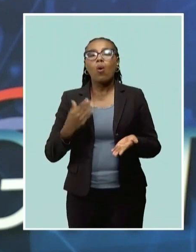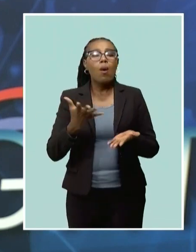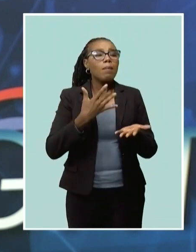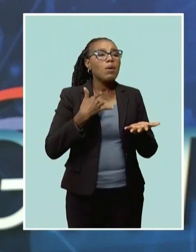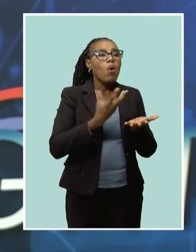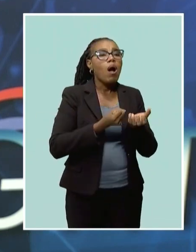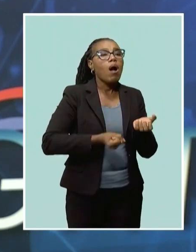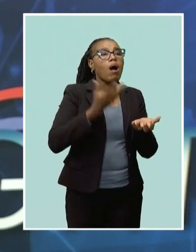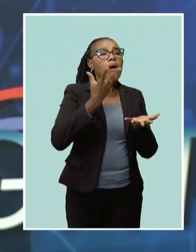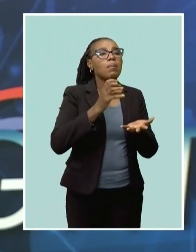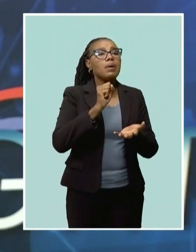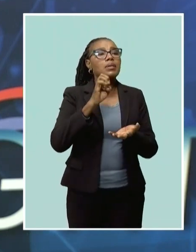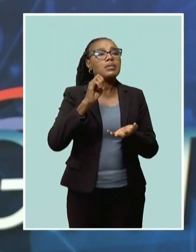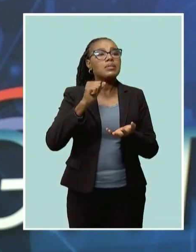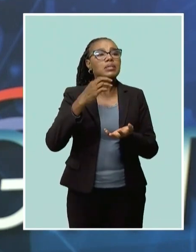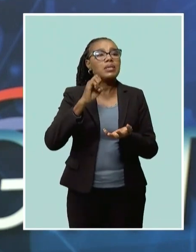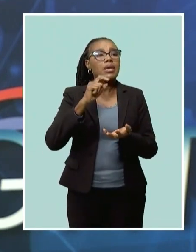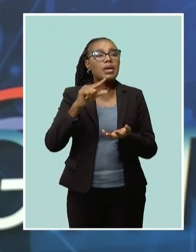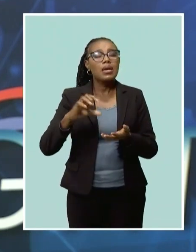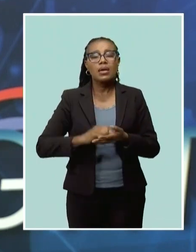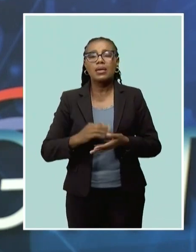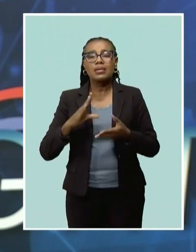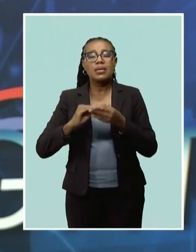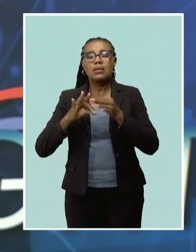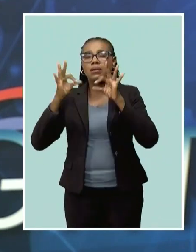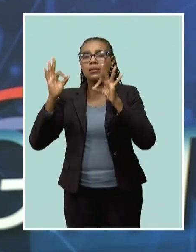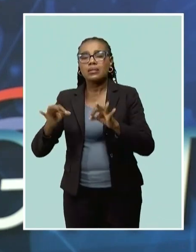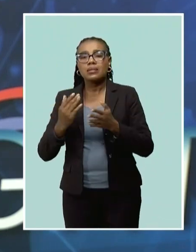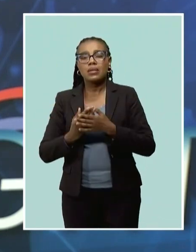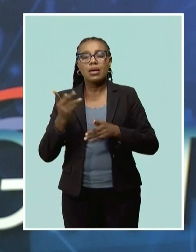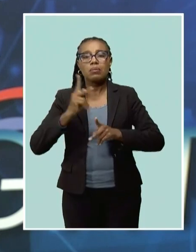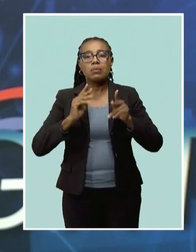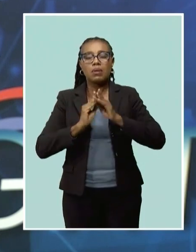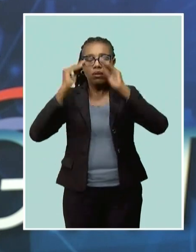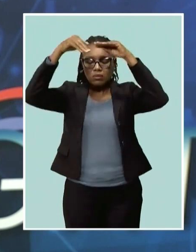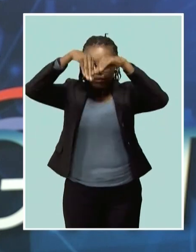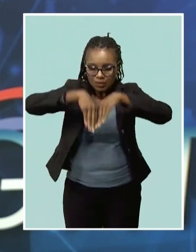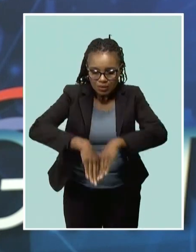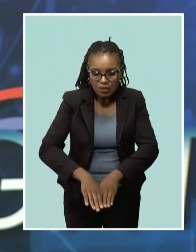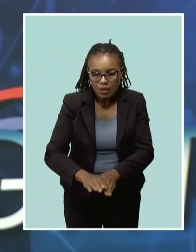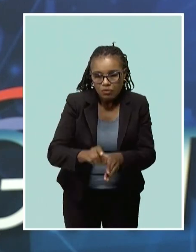a sea egg season was taken after consultation with divers across Barbados.